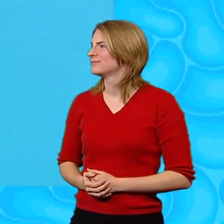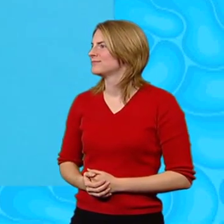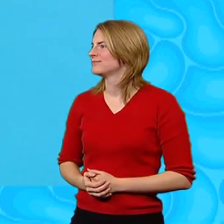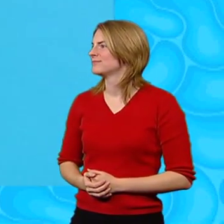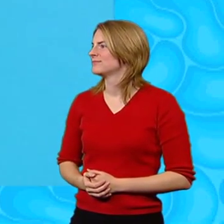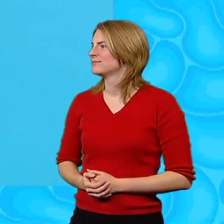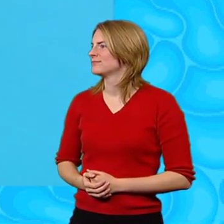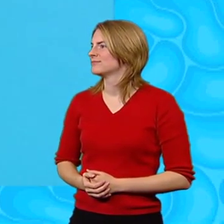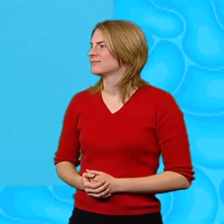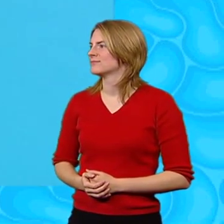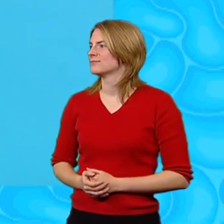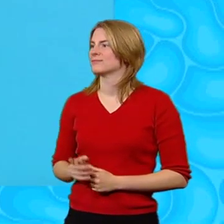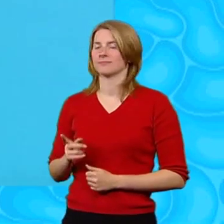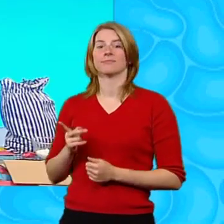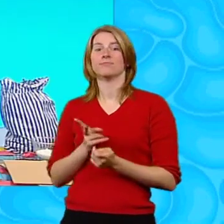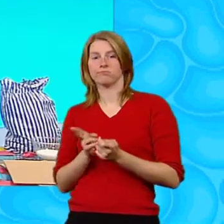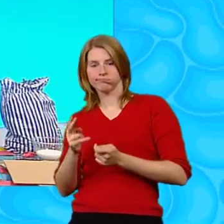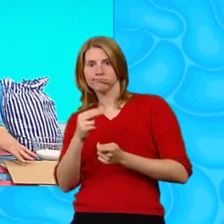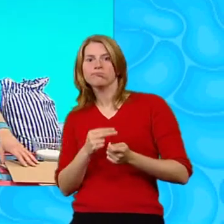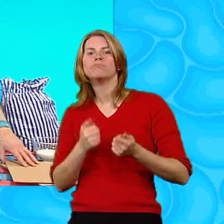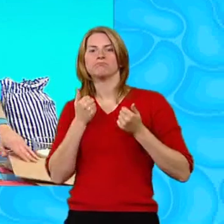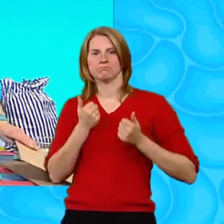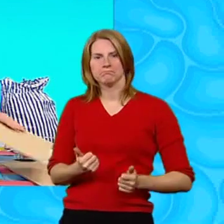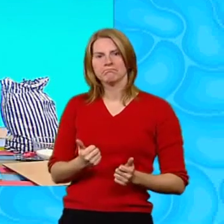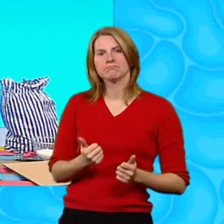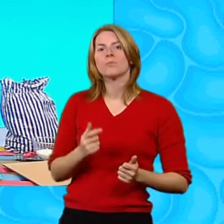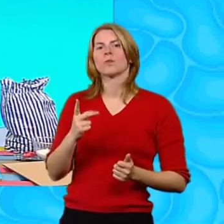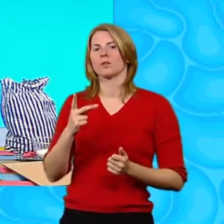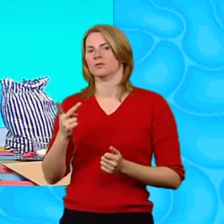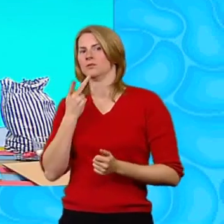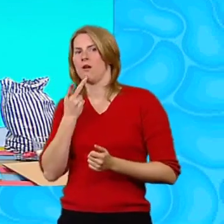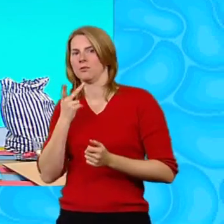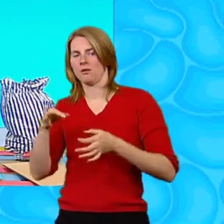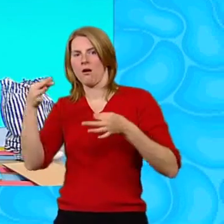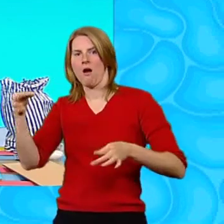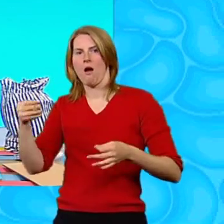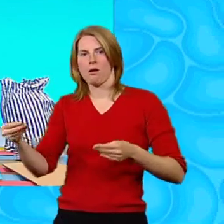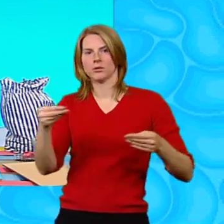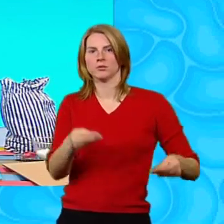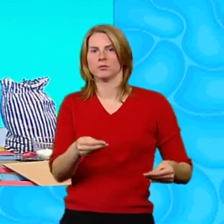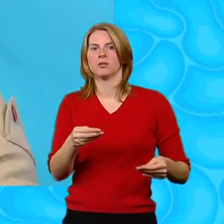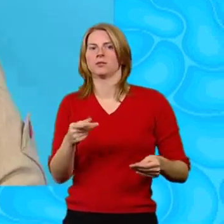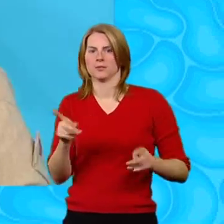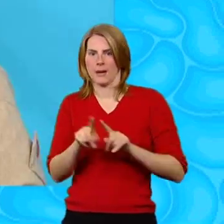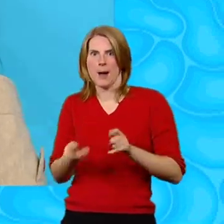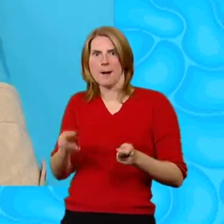Next, use your cut-out foot as a guide and draw around it onto your second piece of card.